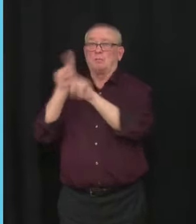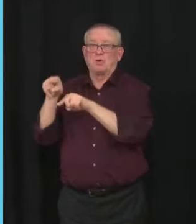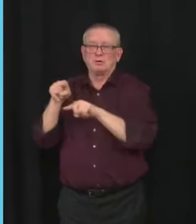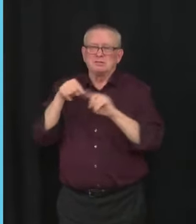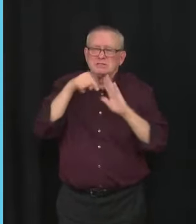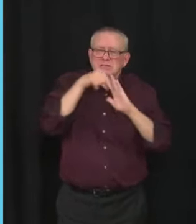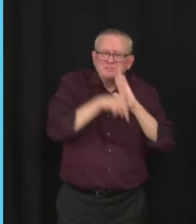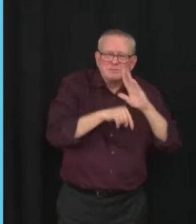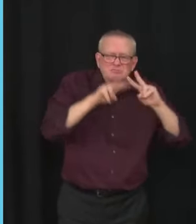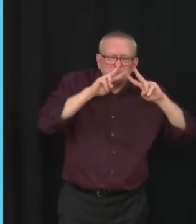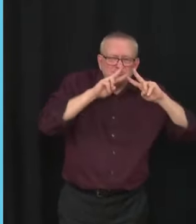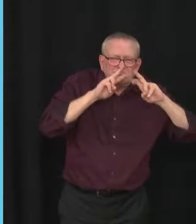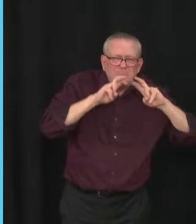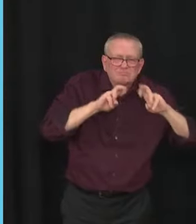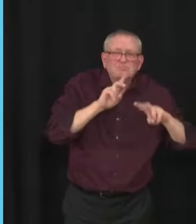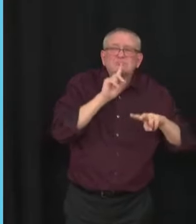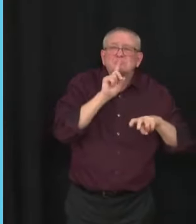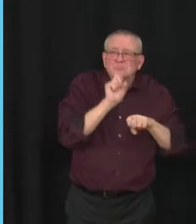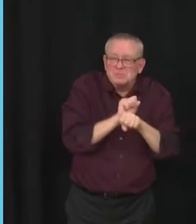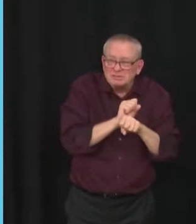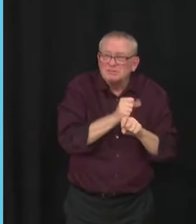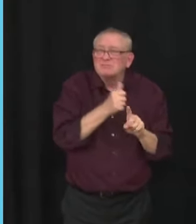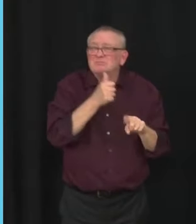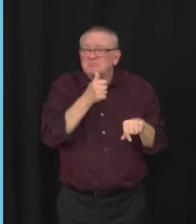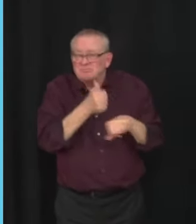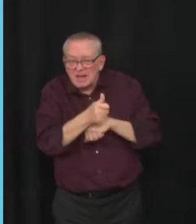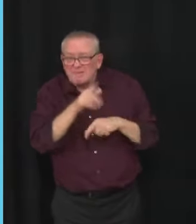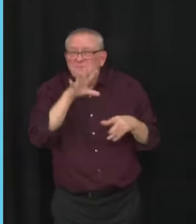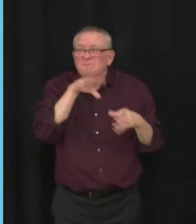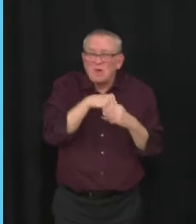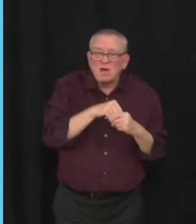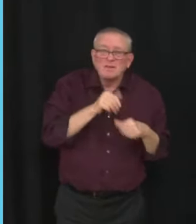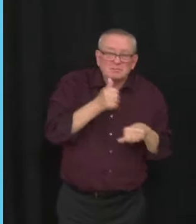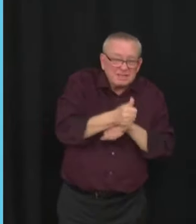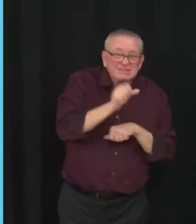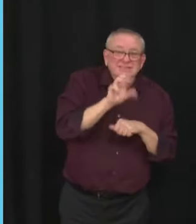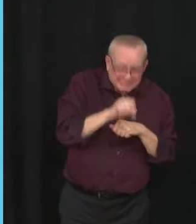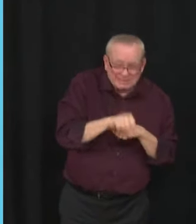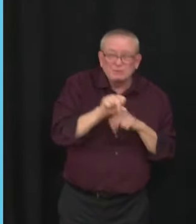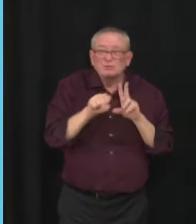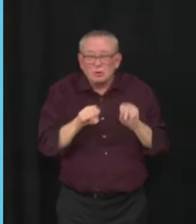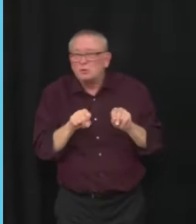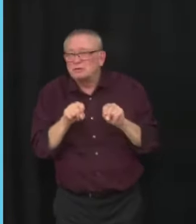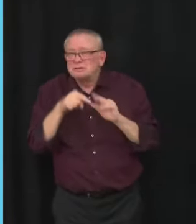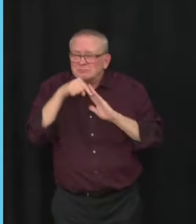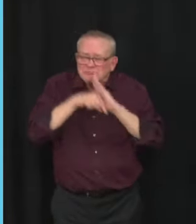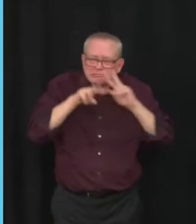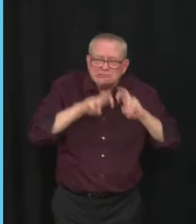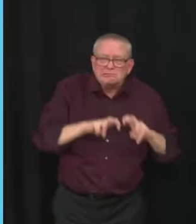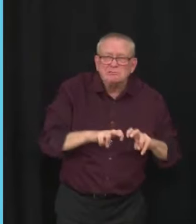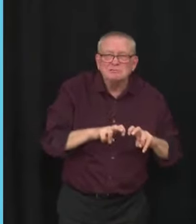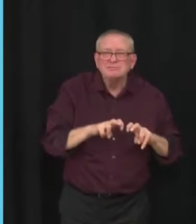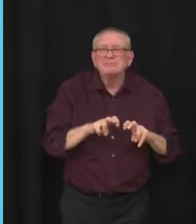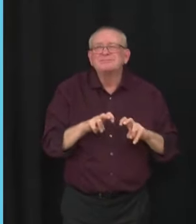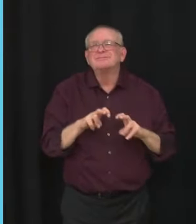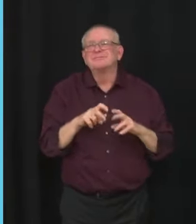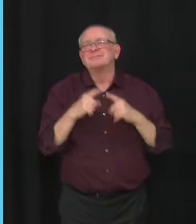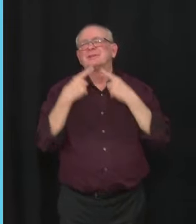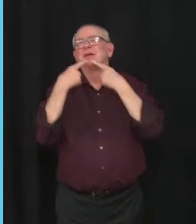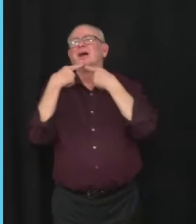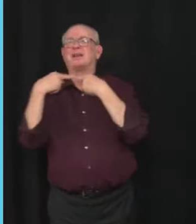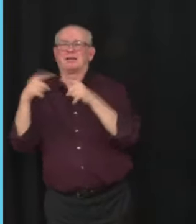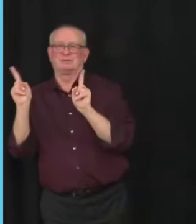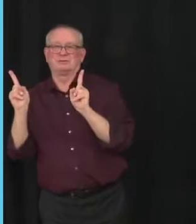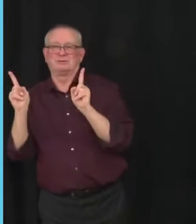reviews are also done in any cases where there is uncertainty in cause of death for those of any age, so the overall COVID